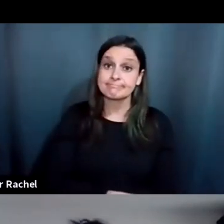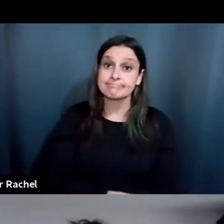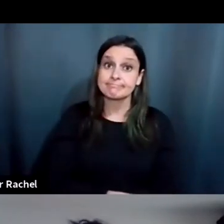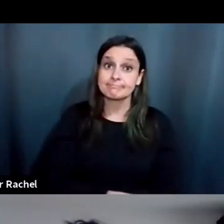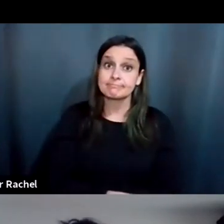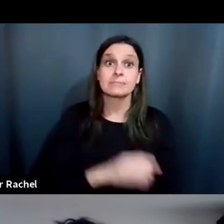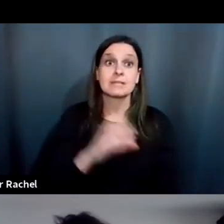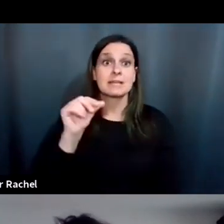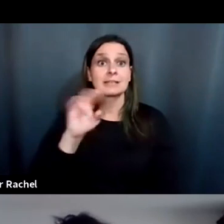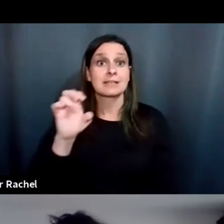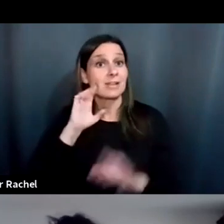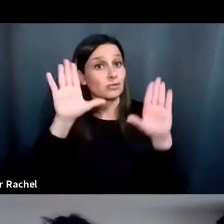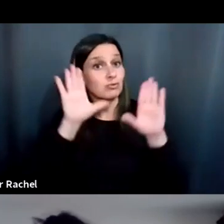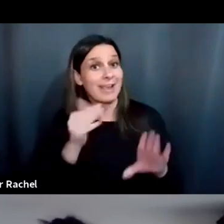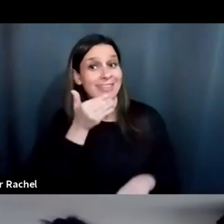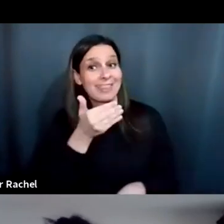Great. Thank you.